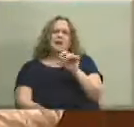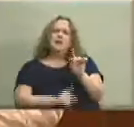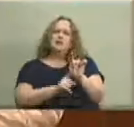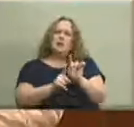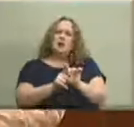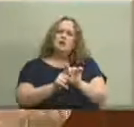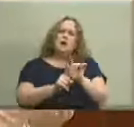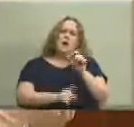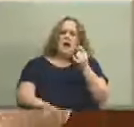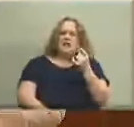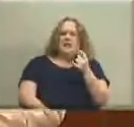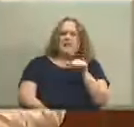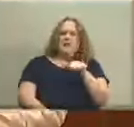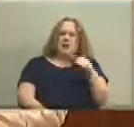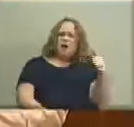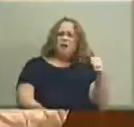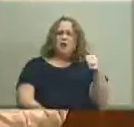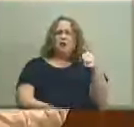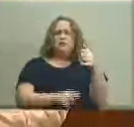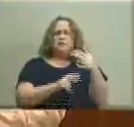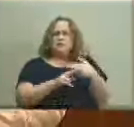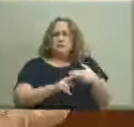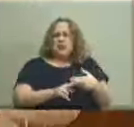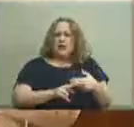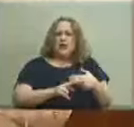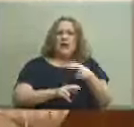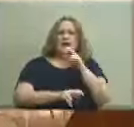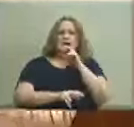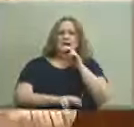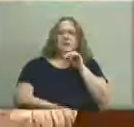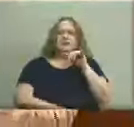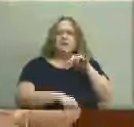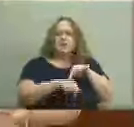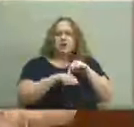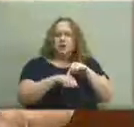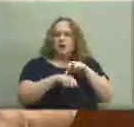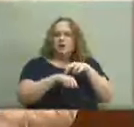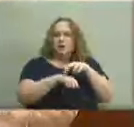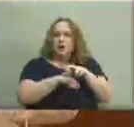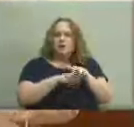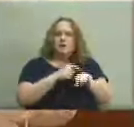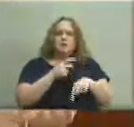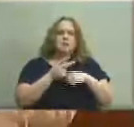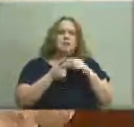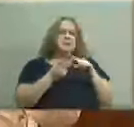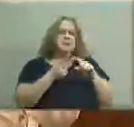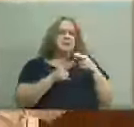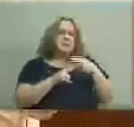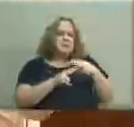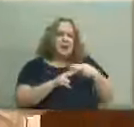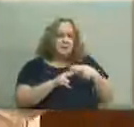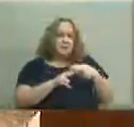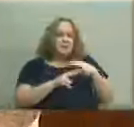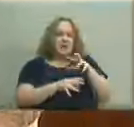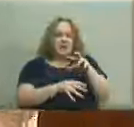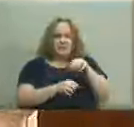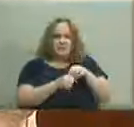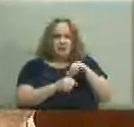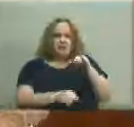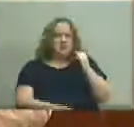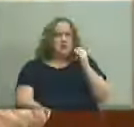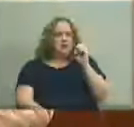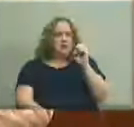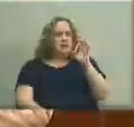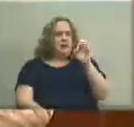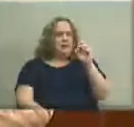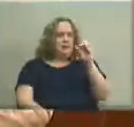similarly named or identically named schools in the district these include geographical references names certainly that involved Jefferson there